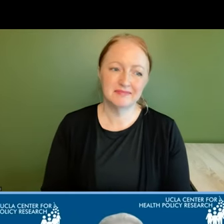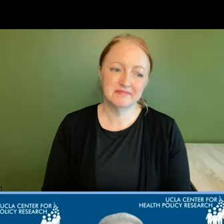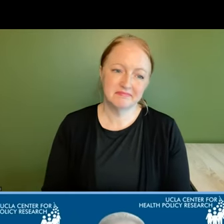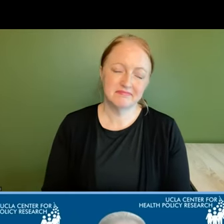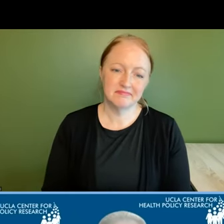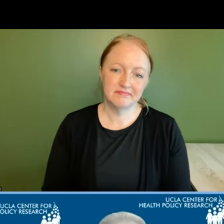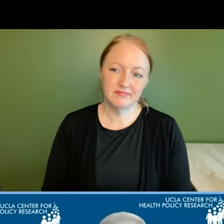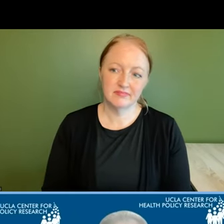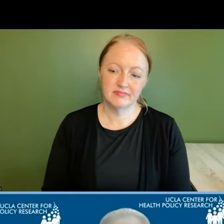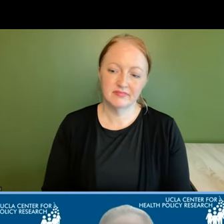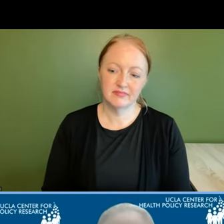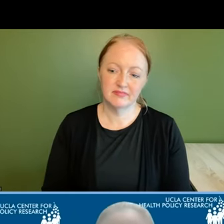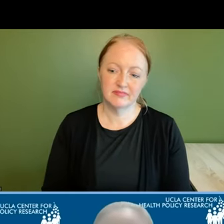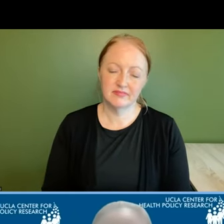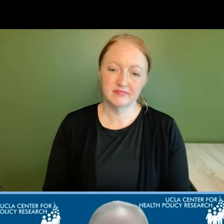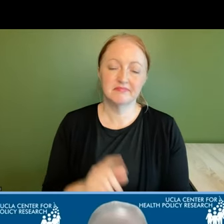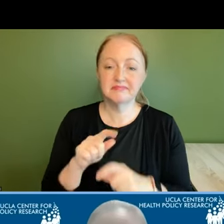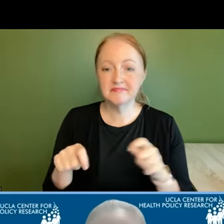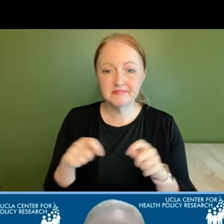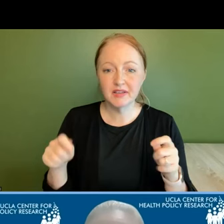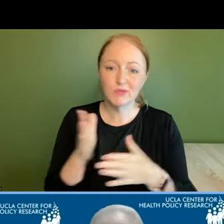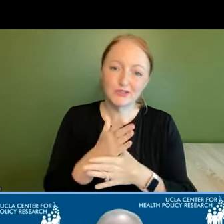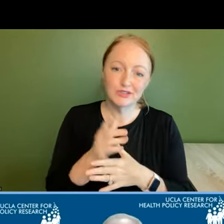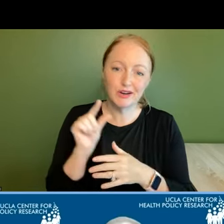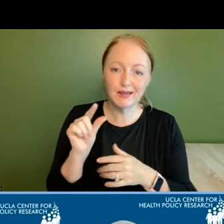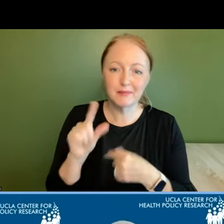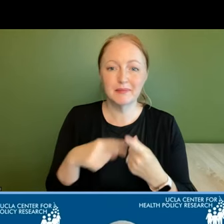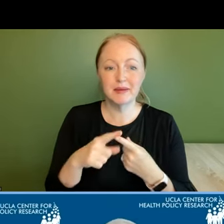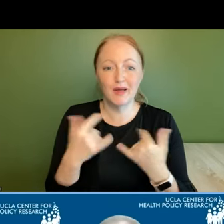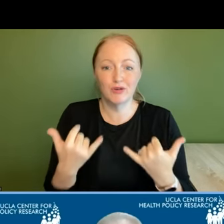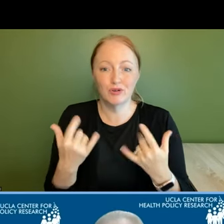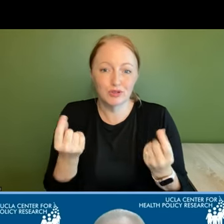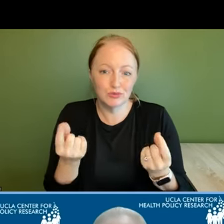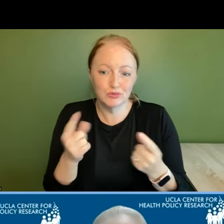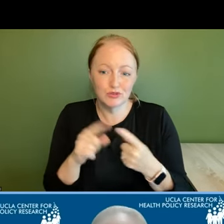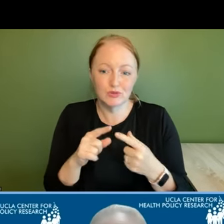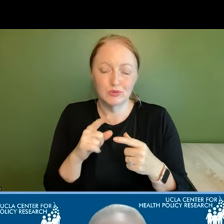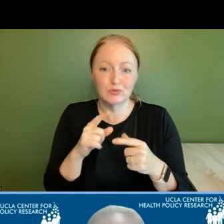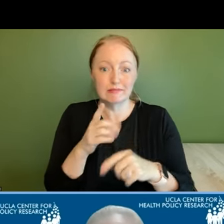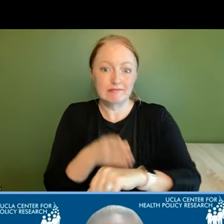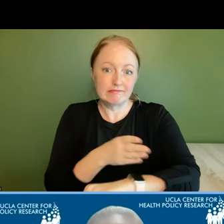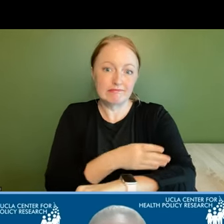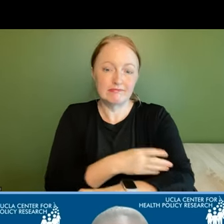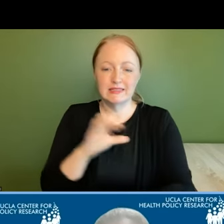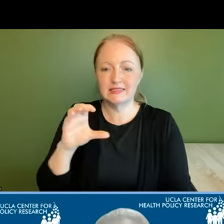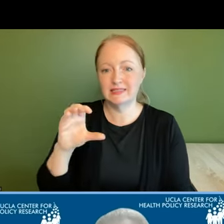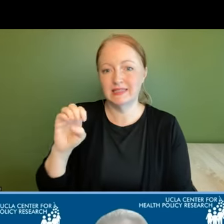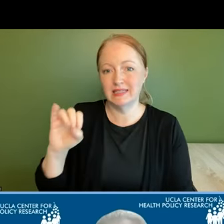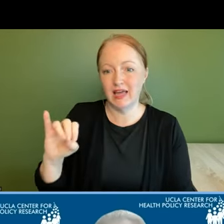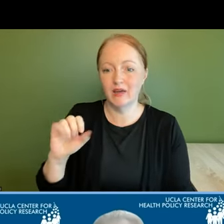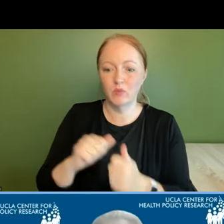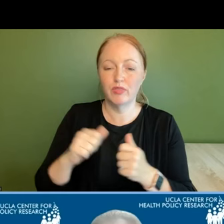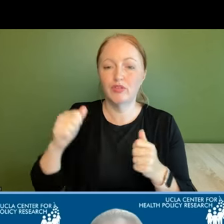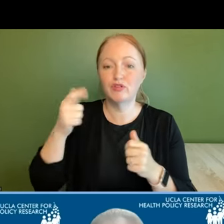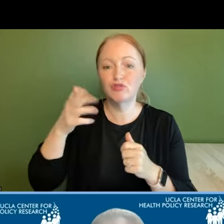slide please so to wrap up i just want to share a little bit about what we're currently doing to advance the cei with grant support